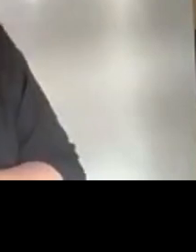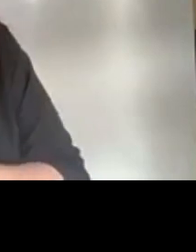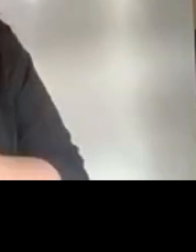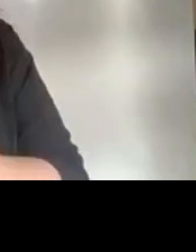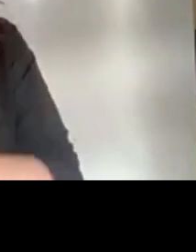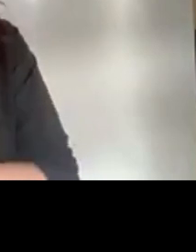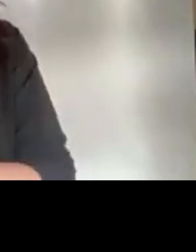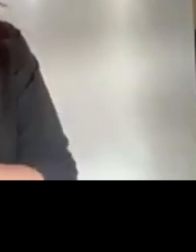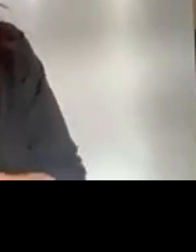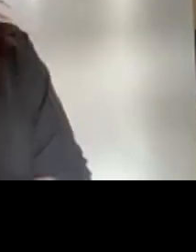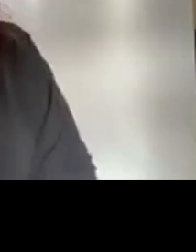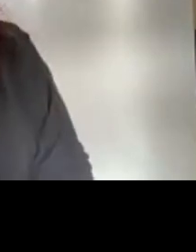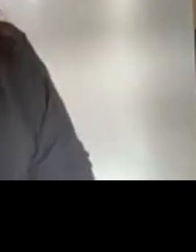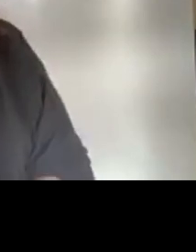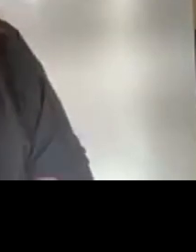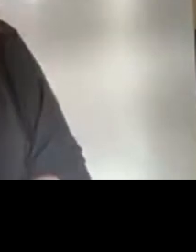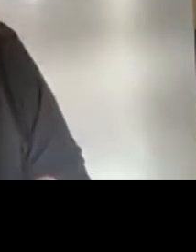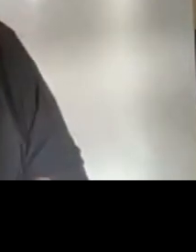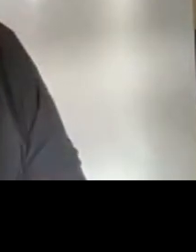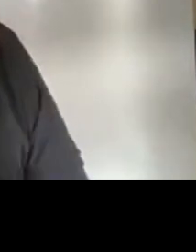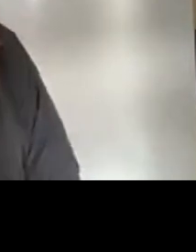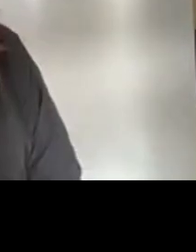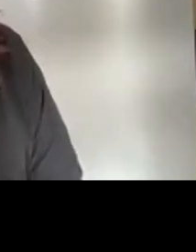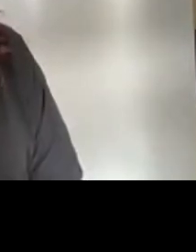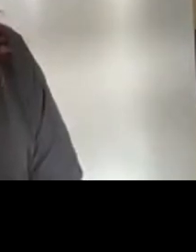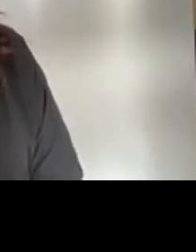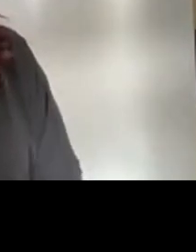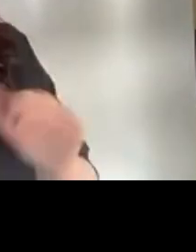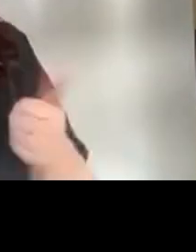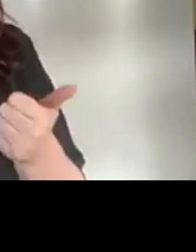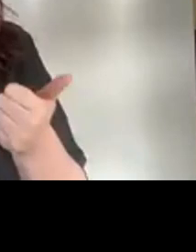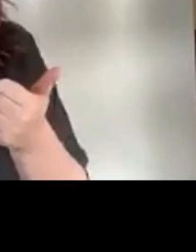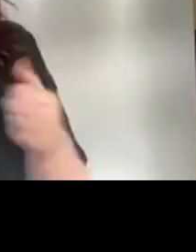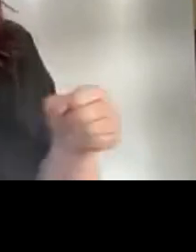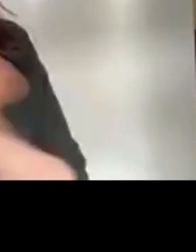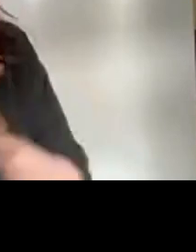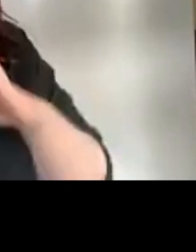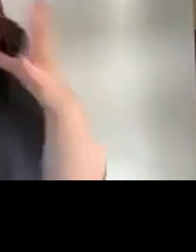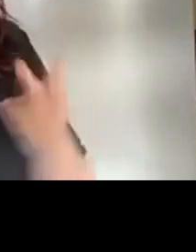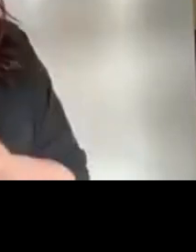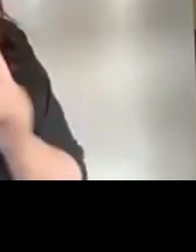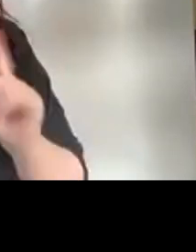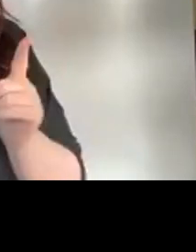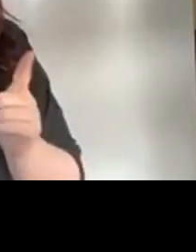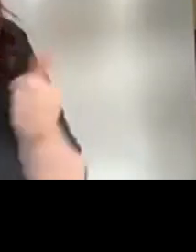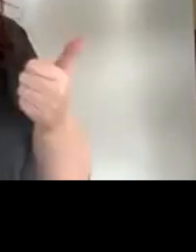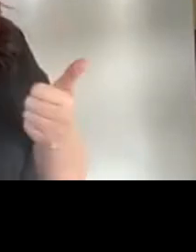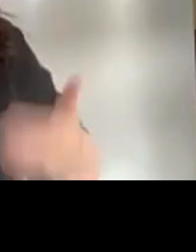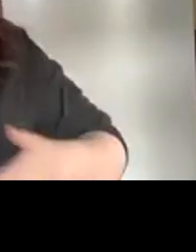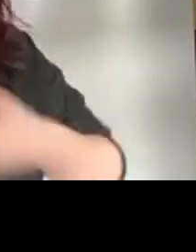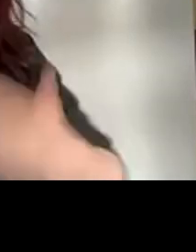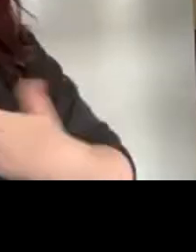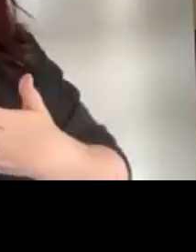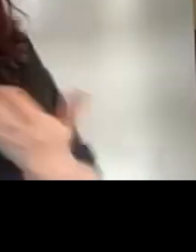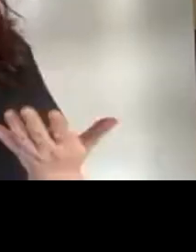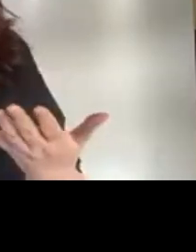I think I have maybe covered everything actually so I'm just going to crack on here with the